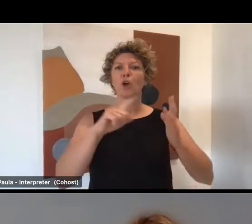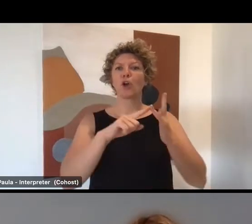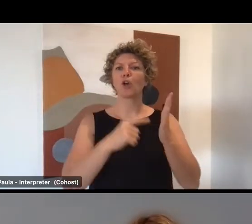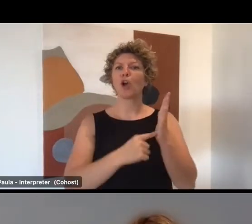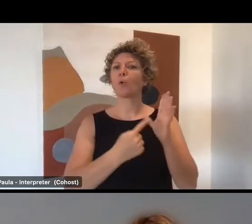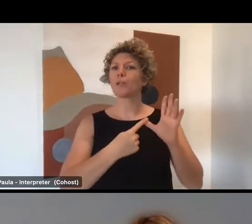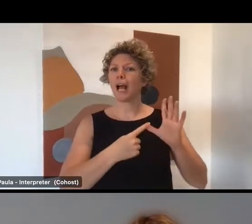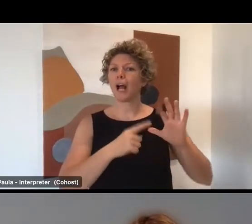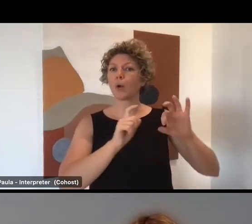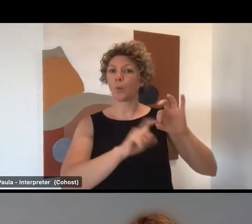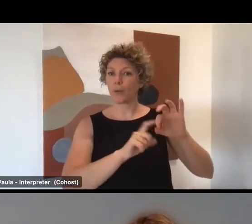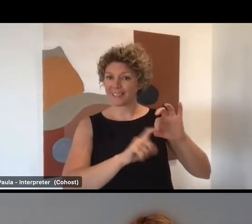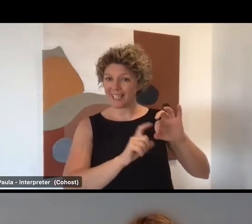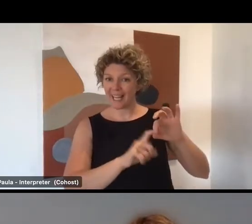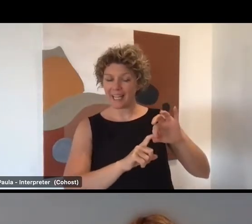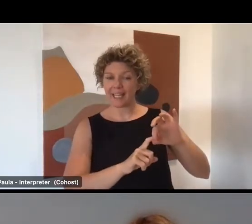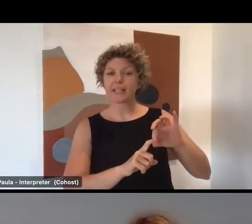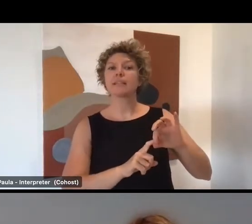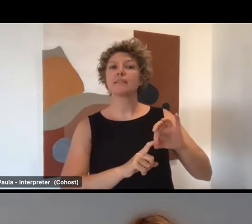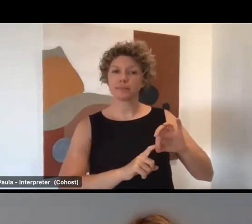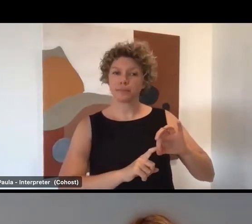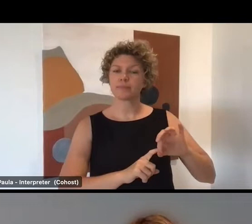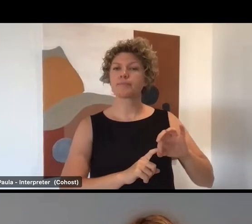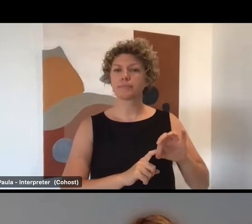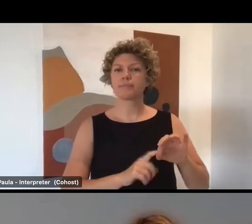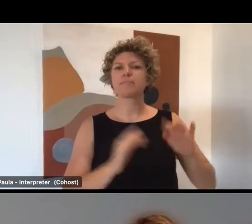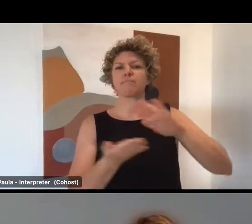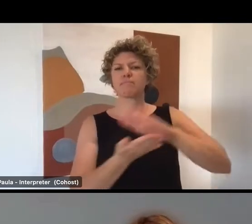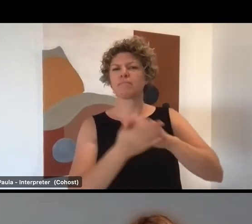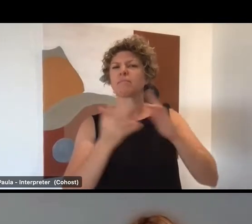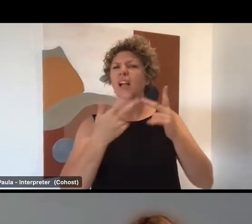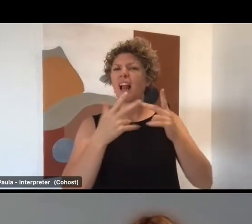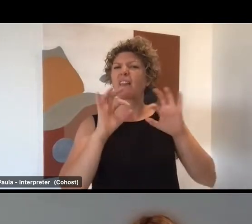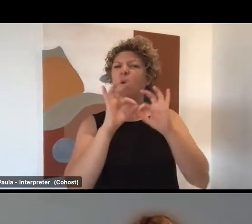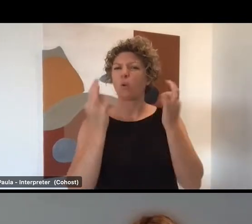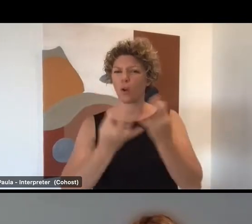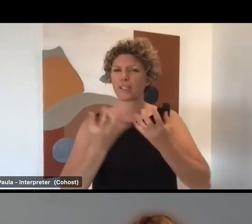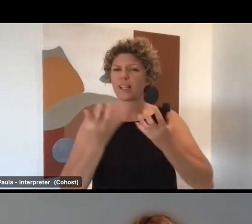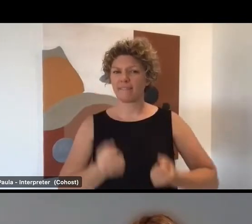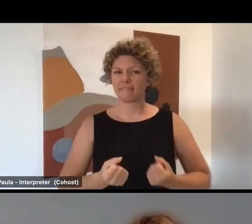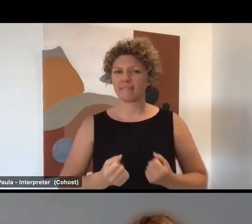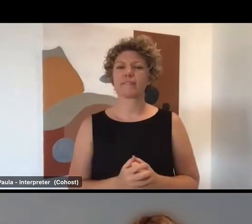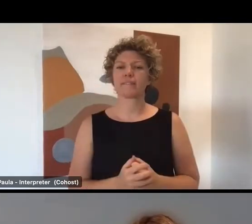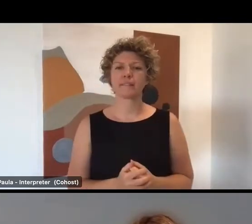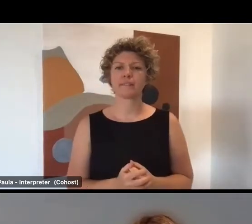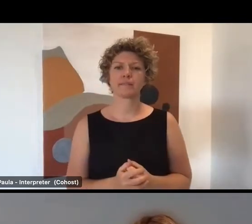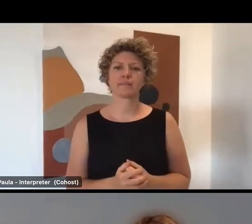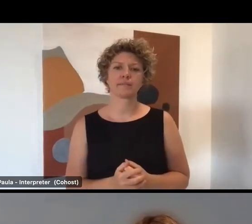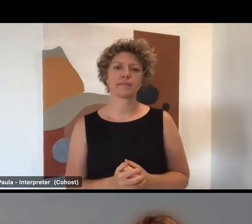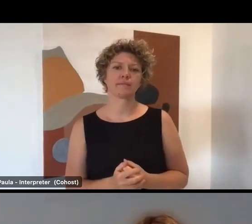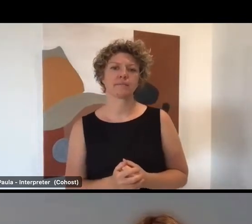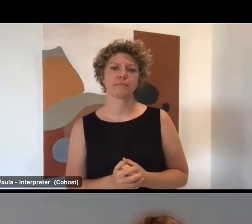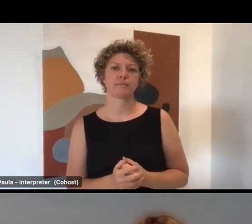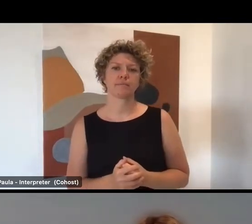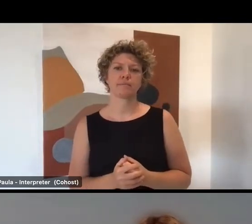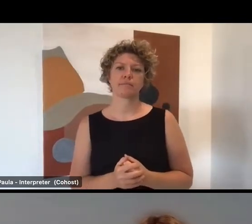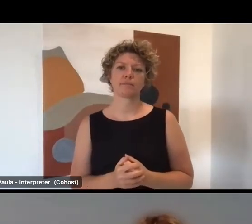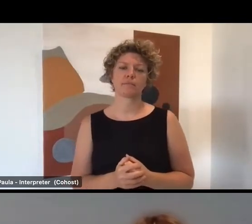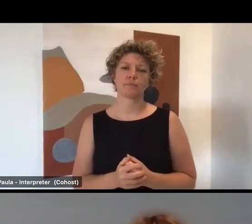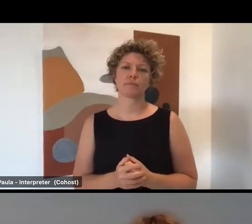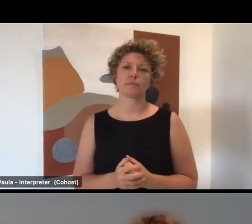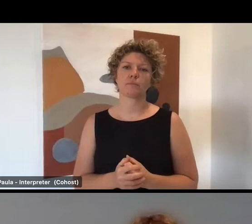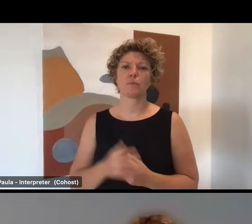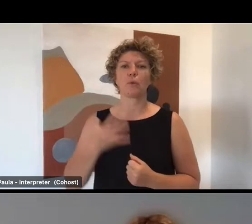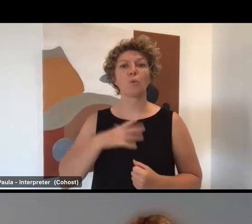on the age in Queensland with consortium partner Skills Hub and Skills Generation who are targeting recruiting 2